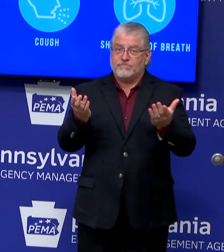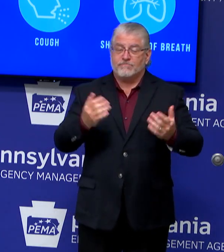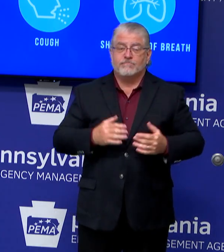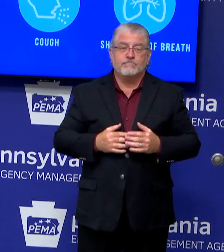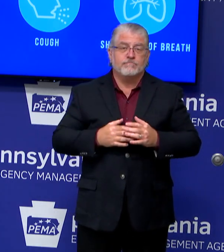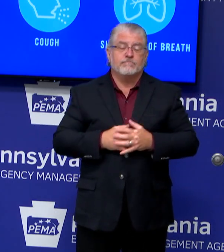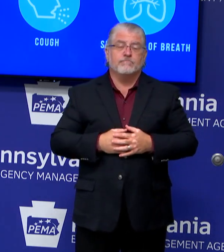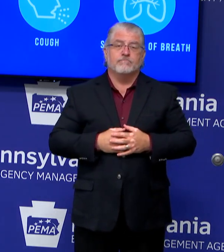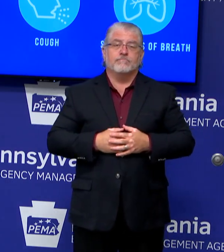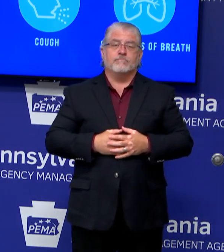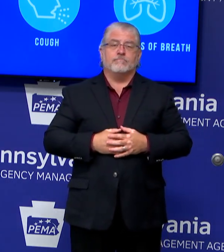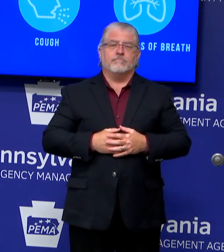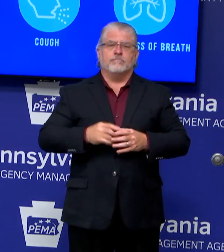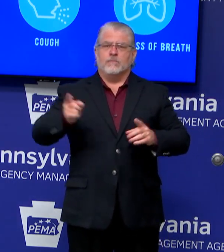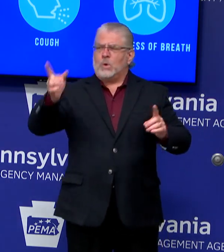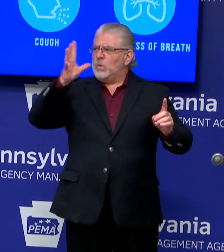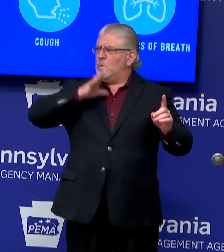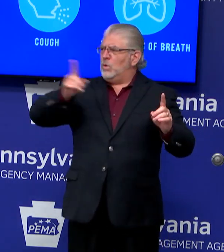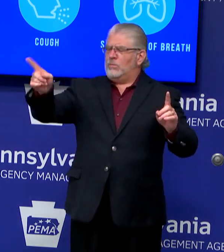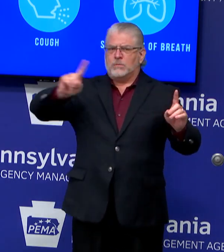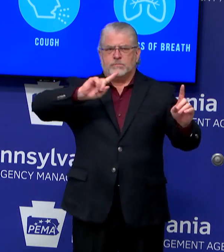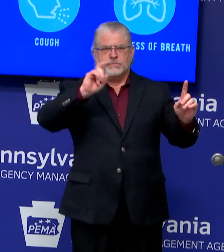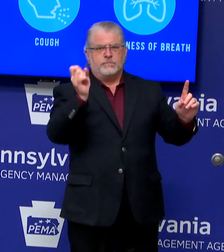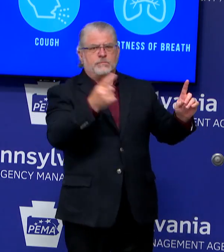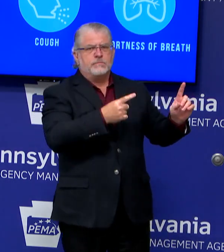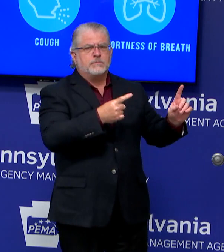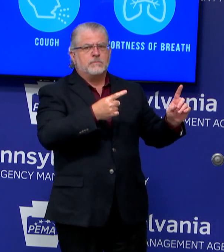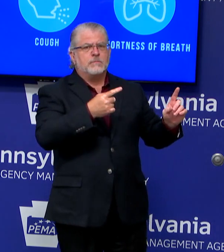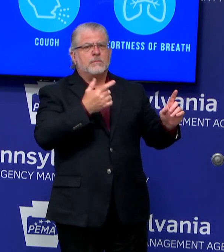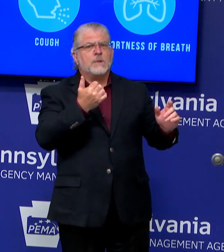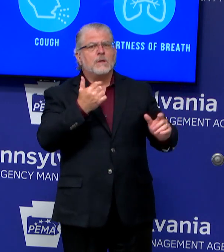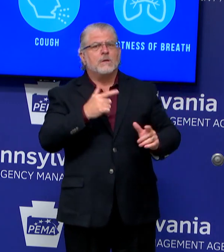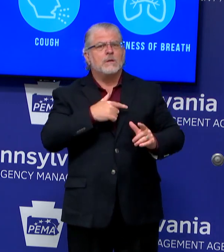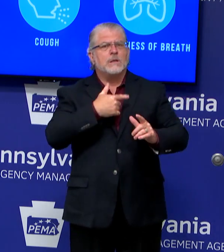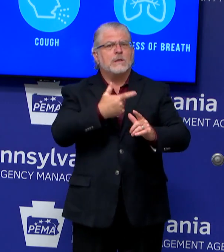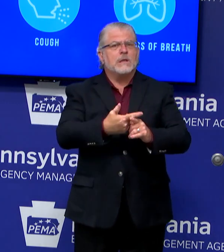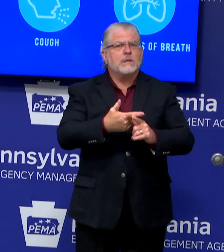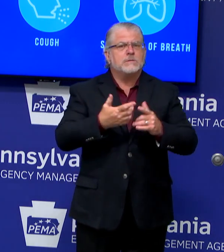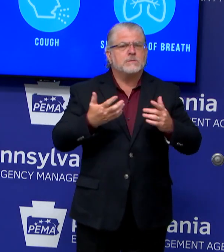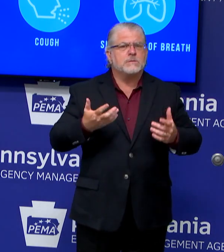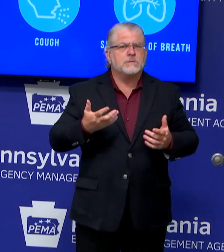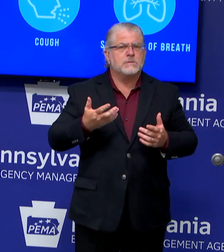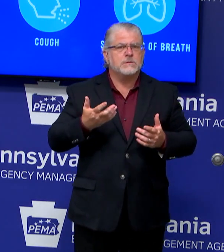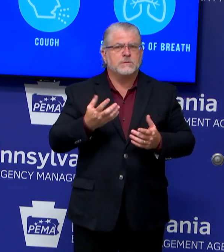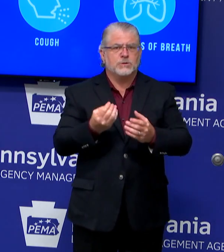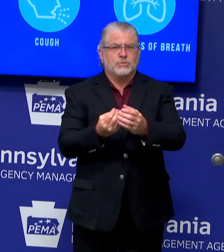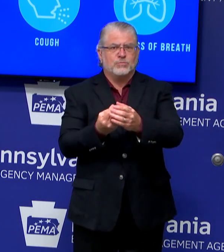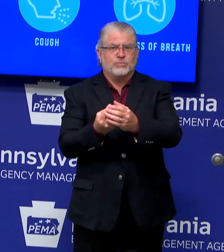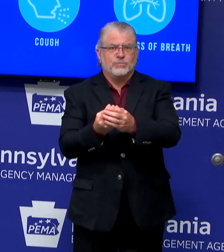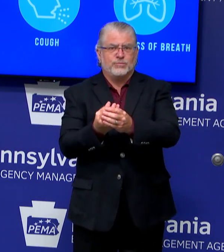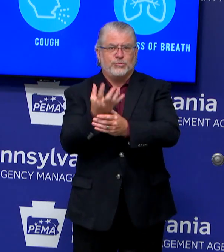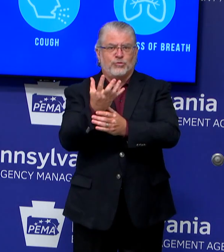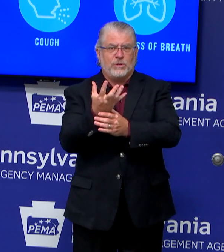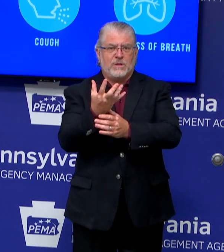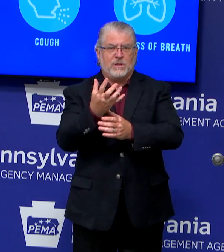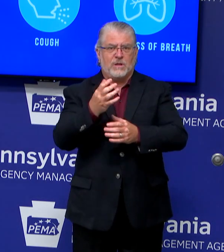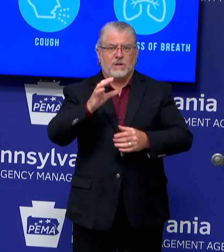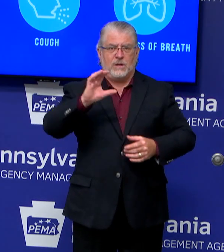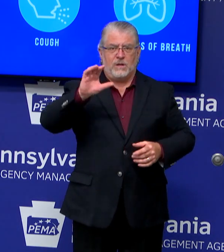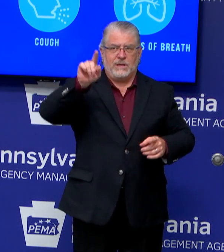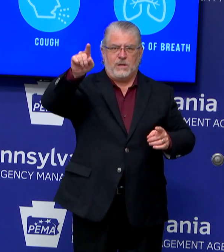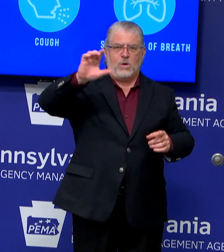Yes? What's next with Spring Carlisle? I know that they're out there. There's a bunch of people out in Carlisle right now at the